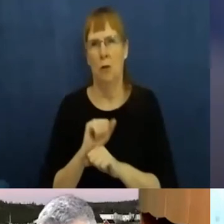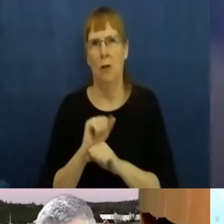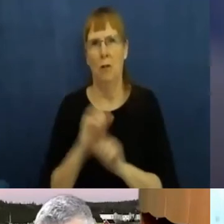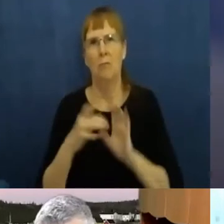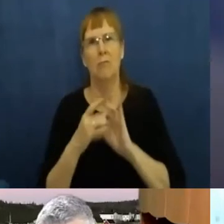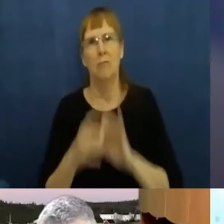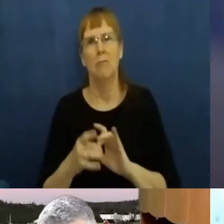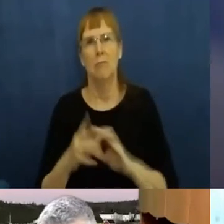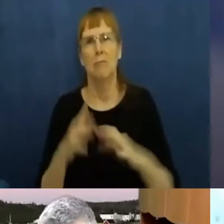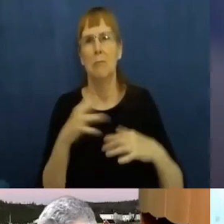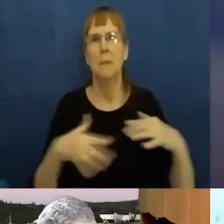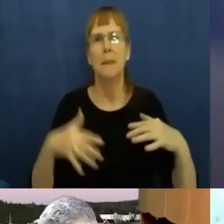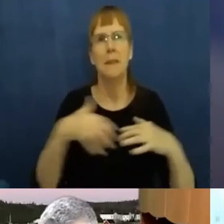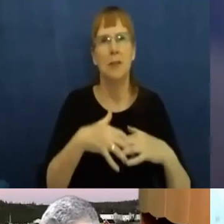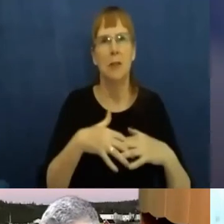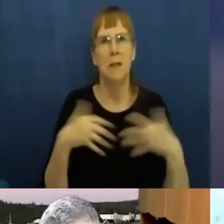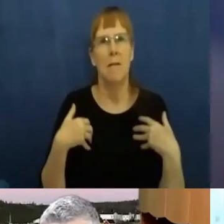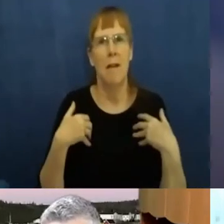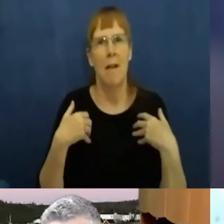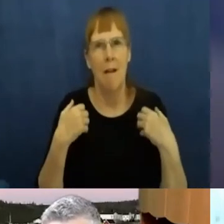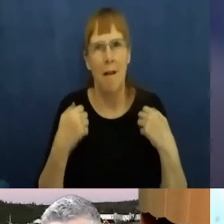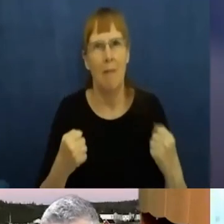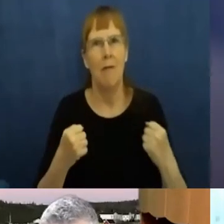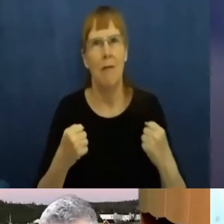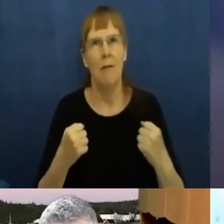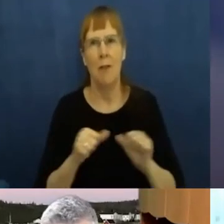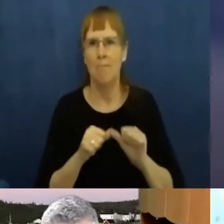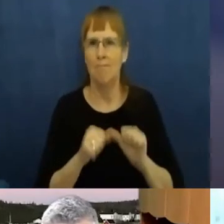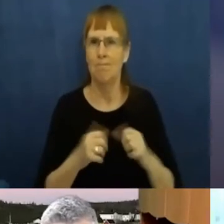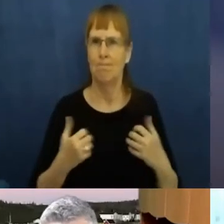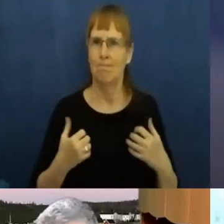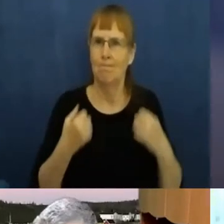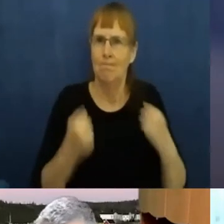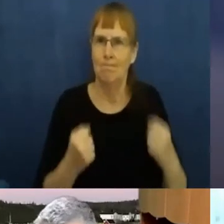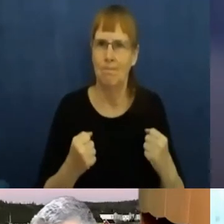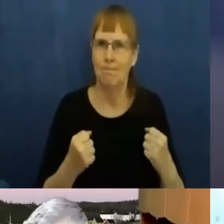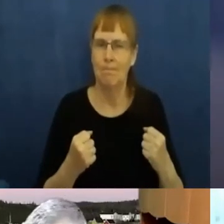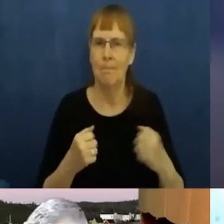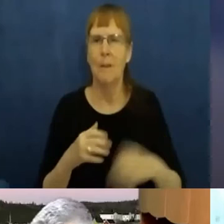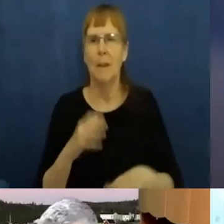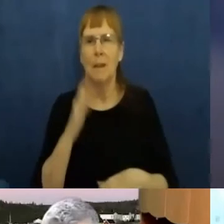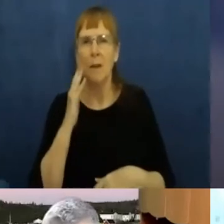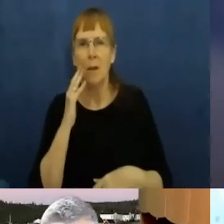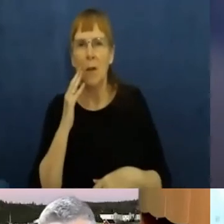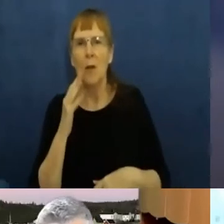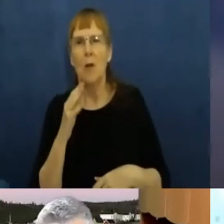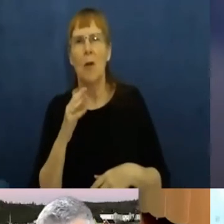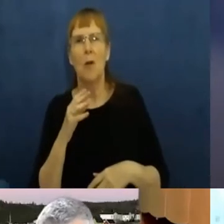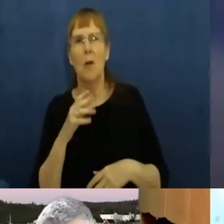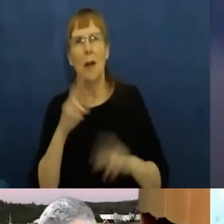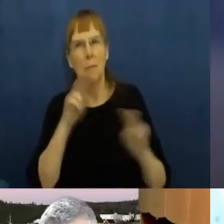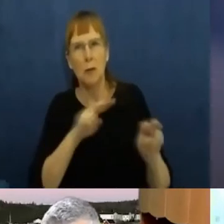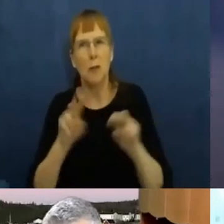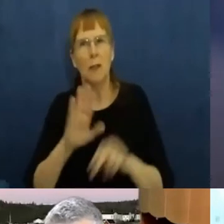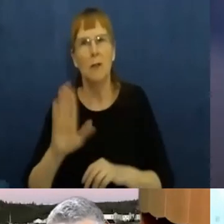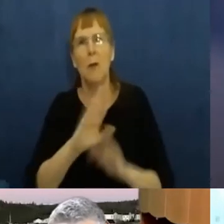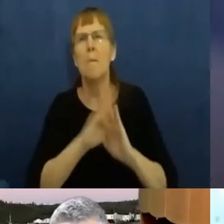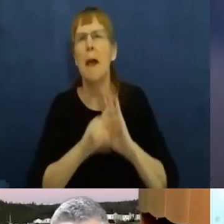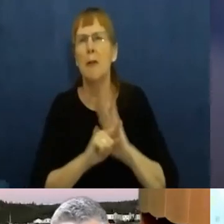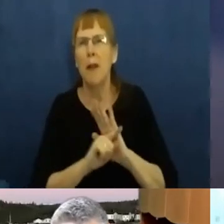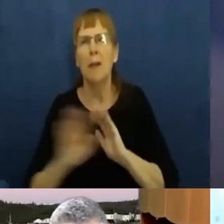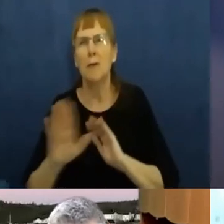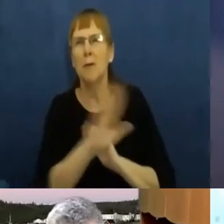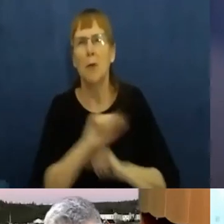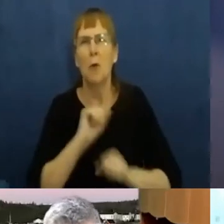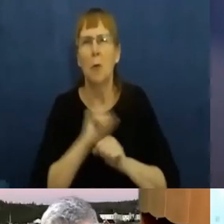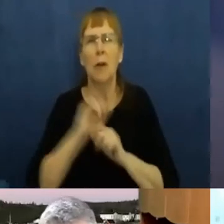wellbeing. And, uh, uh, certainly appreciate it going through all of the bios of the panelists and yourself. Uh, and I just wanted to